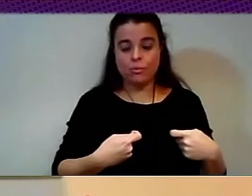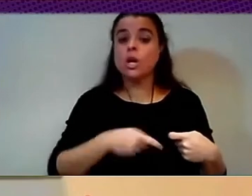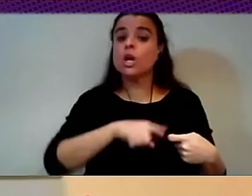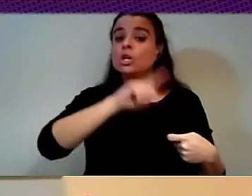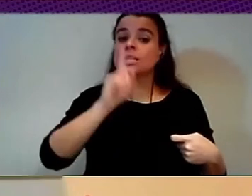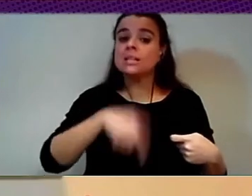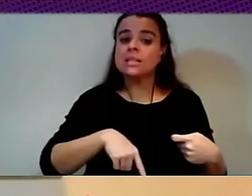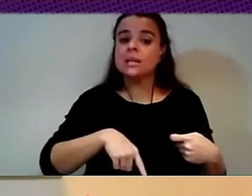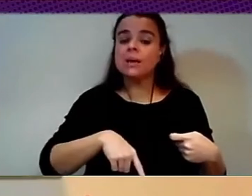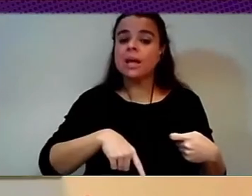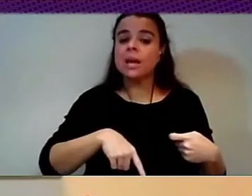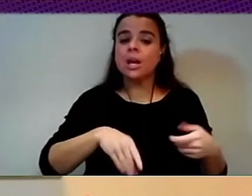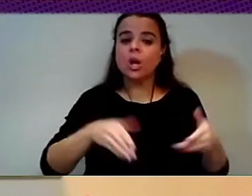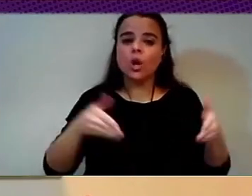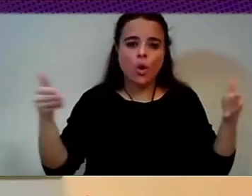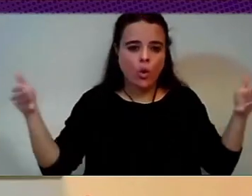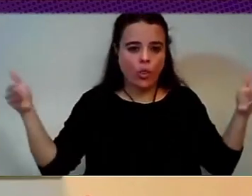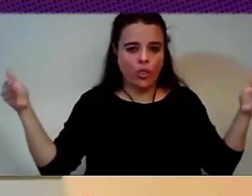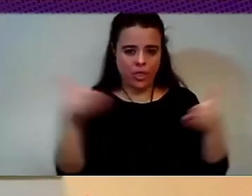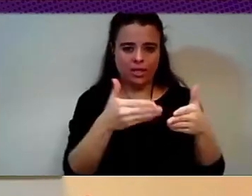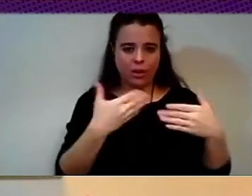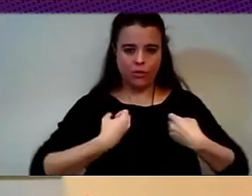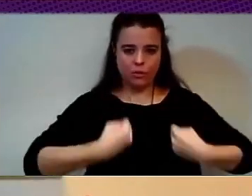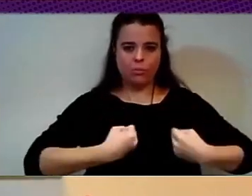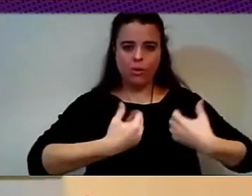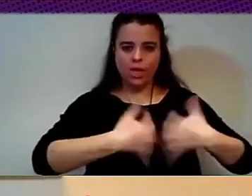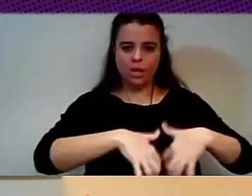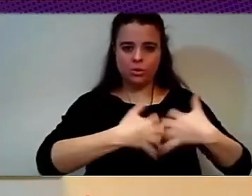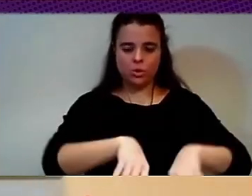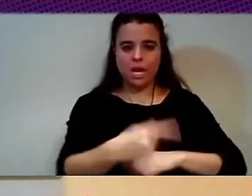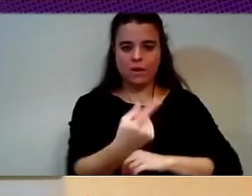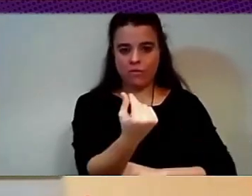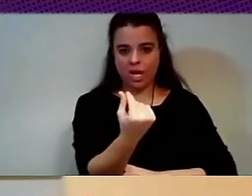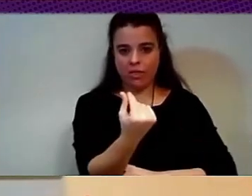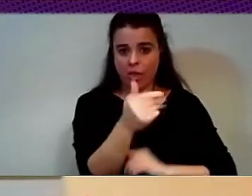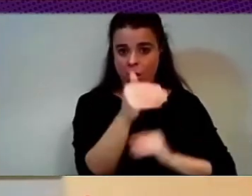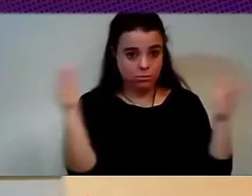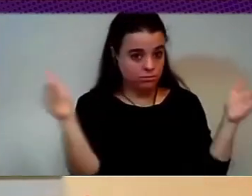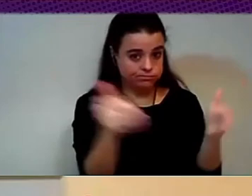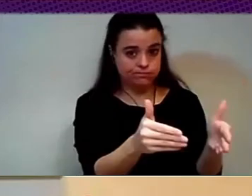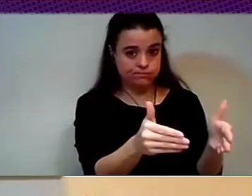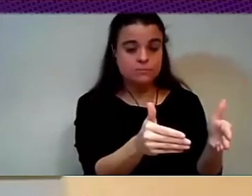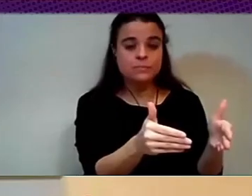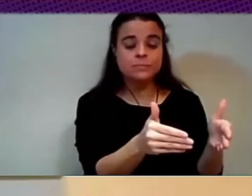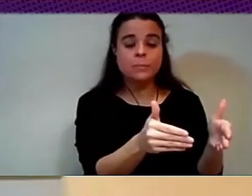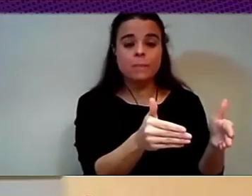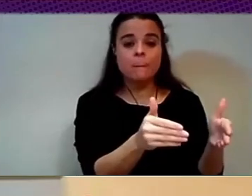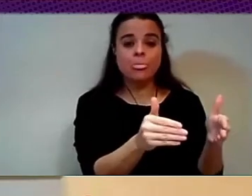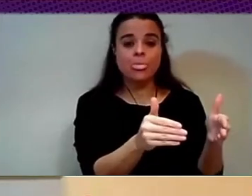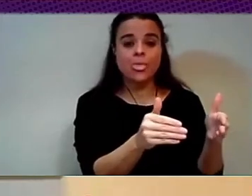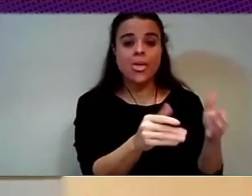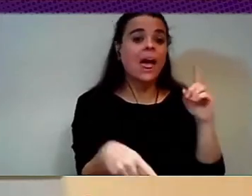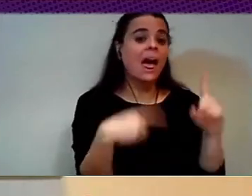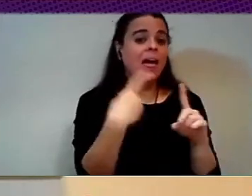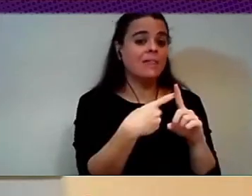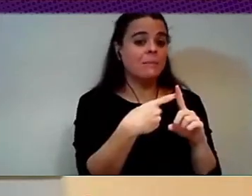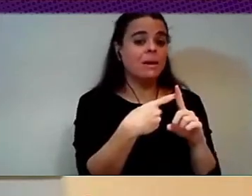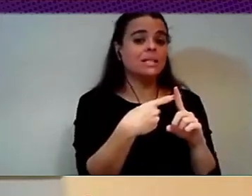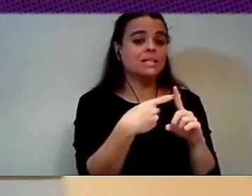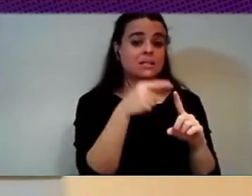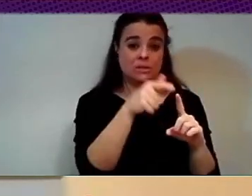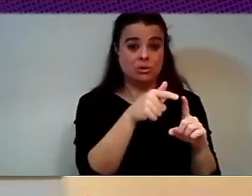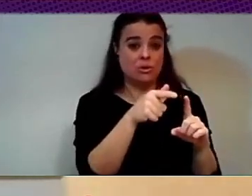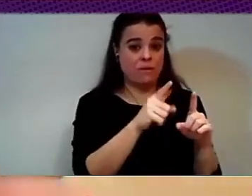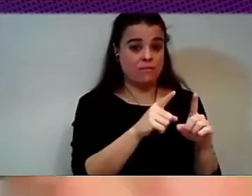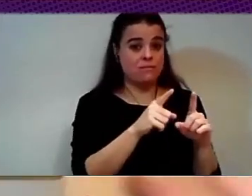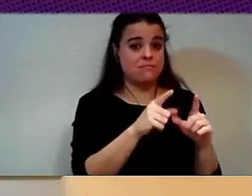industrial power that we have seen. And it is going to increase. I mean, my economy is saying that this is going to increase. Of course, there is a big debate. Are the